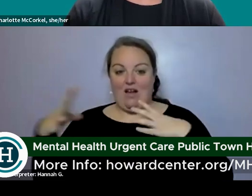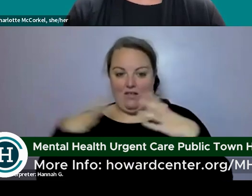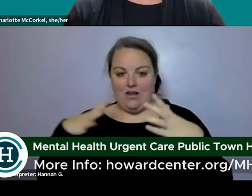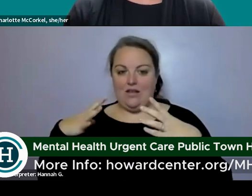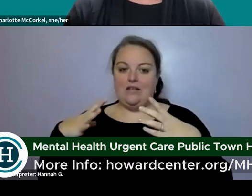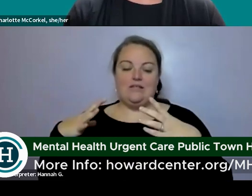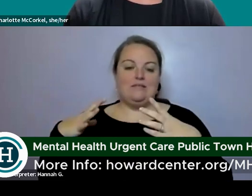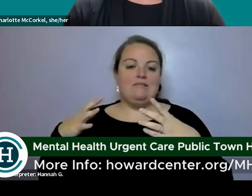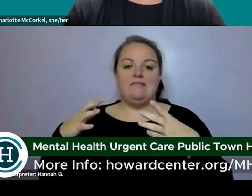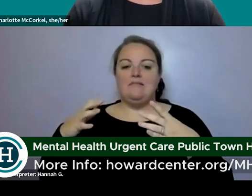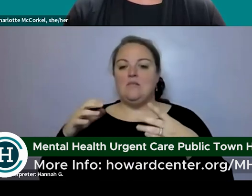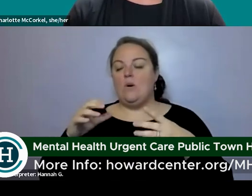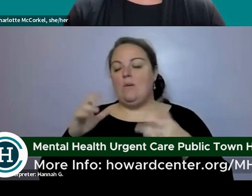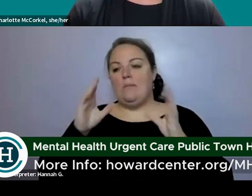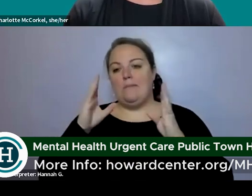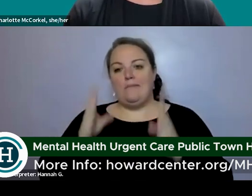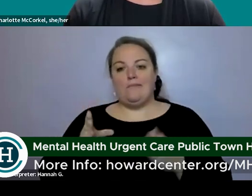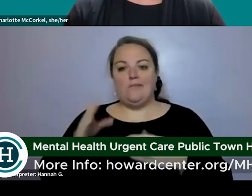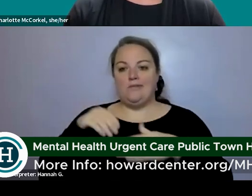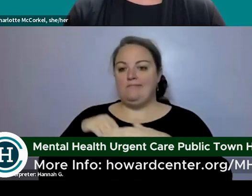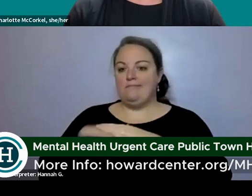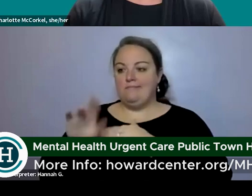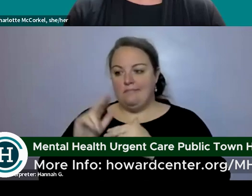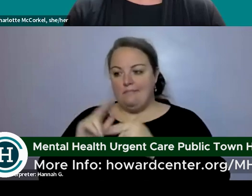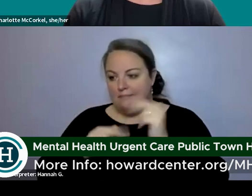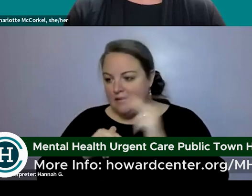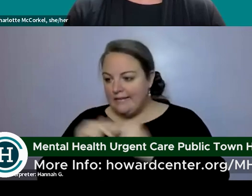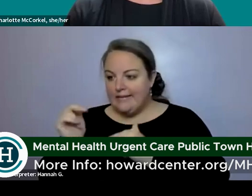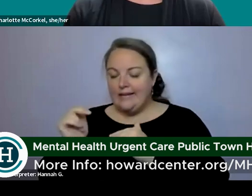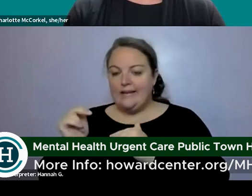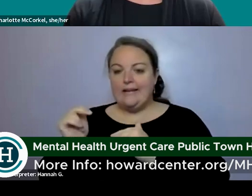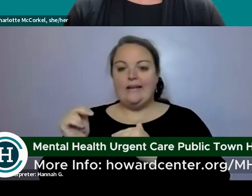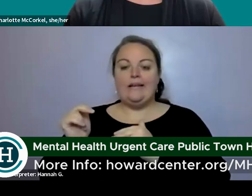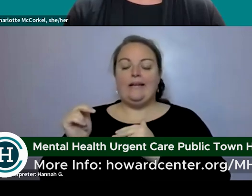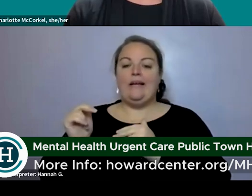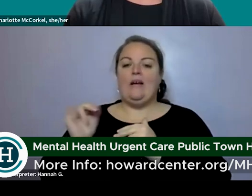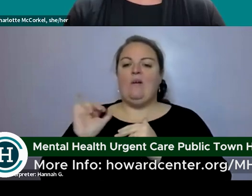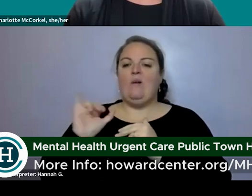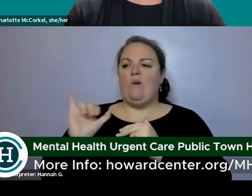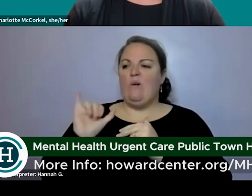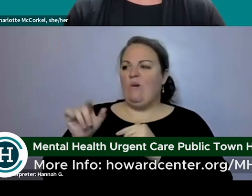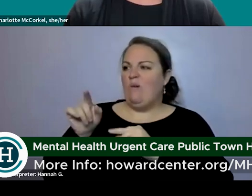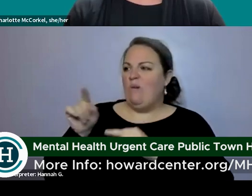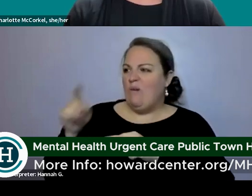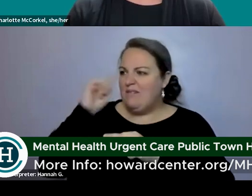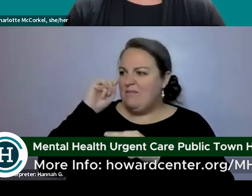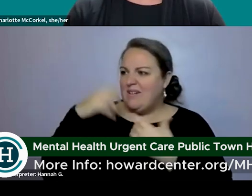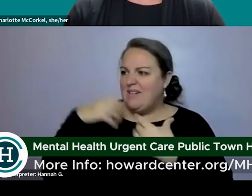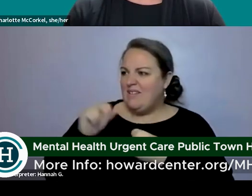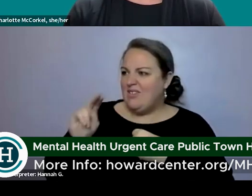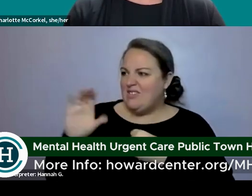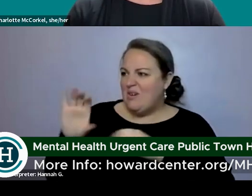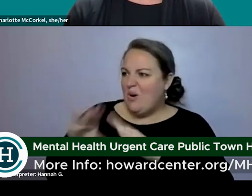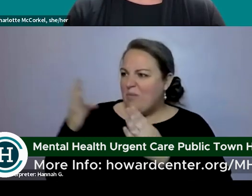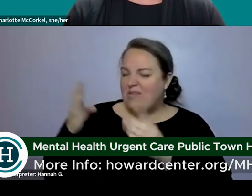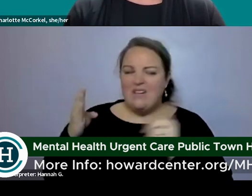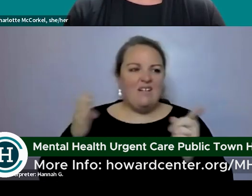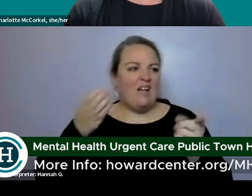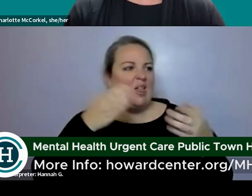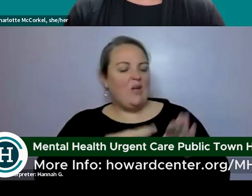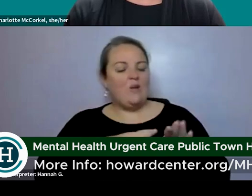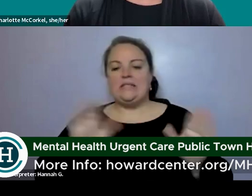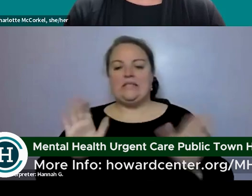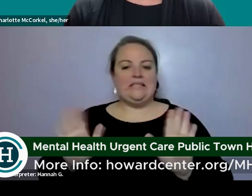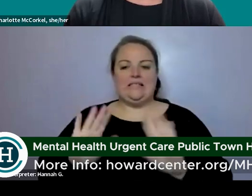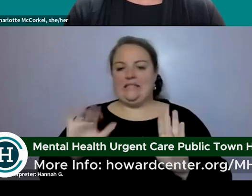it wouldn't be that somebody's coming to a building um and finding that oh only the mental health urgent care is open so just wanted to